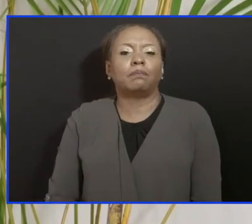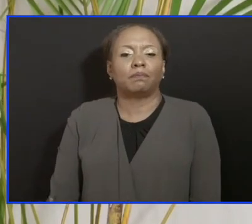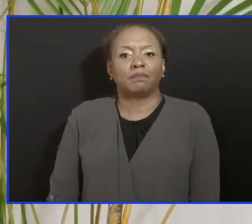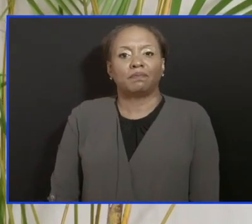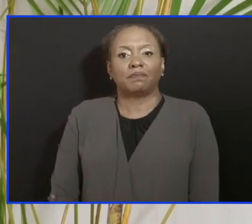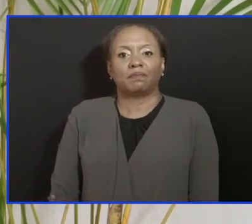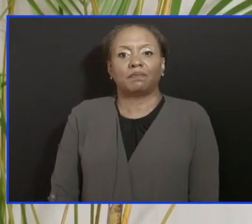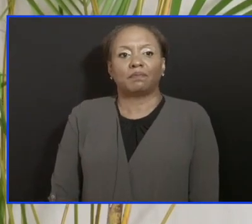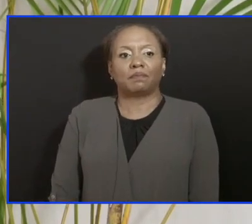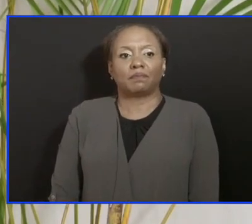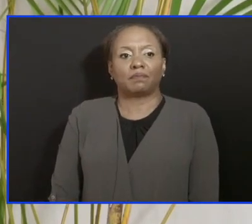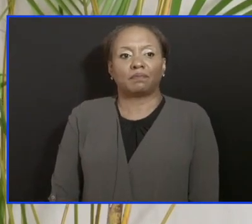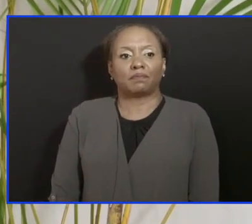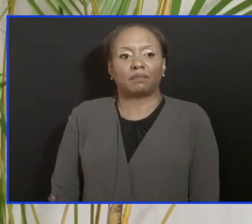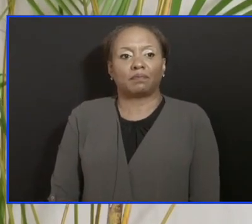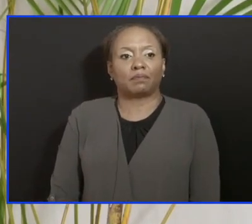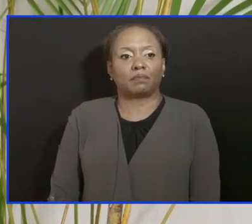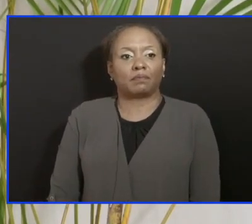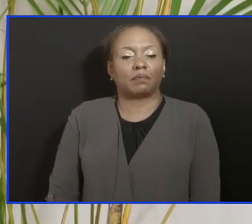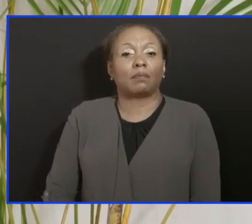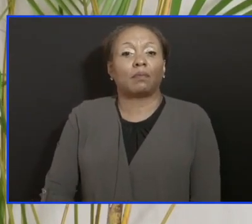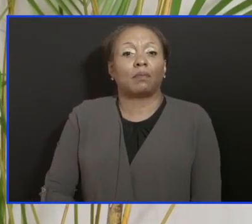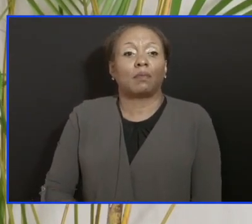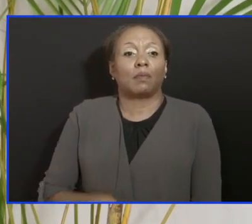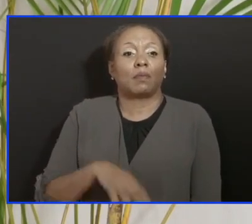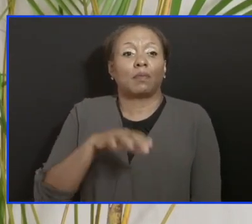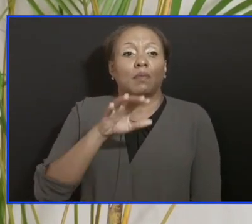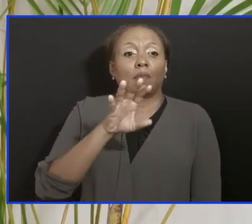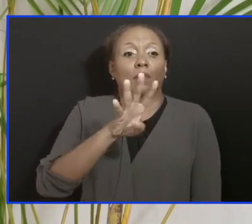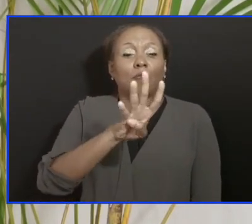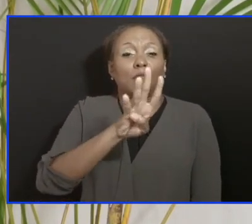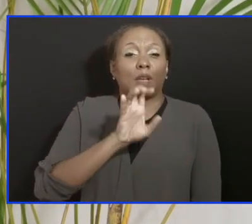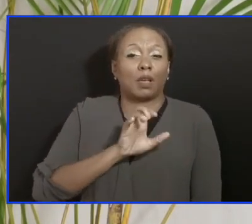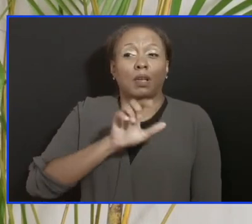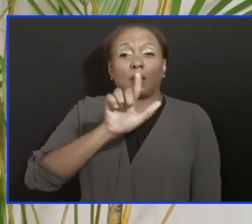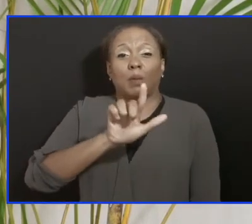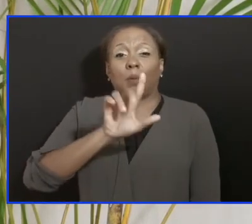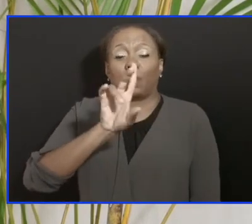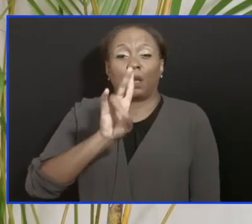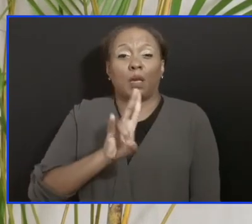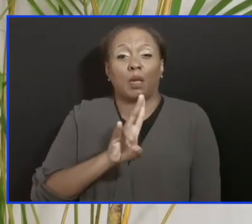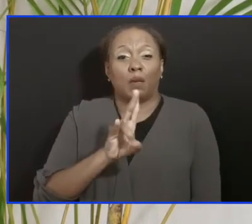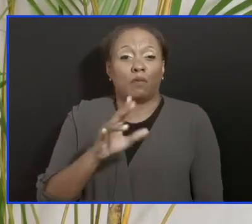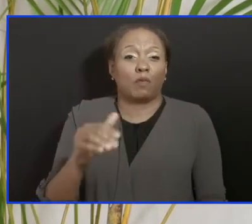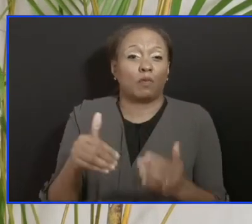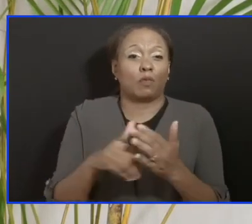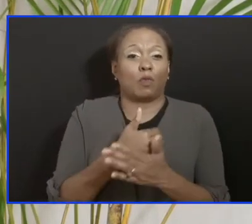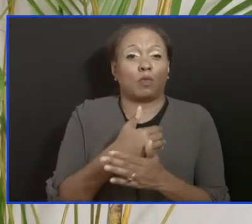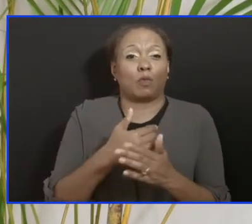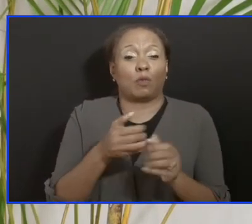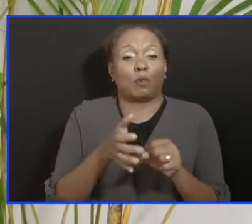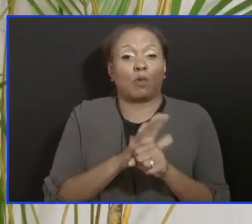and those tests produced 427 new positives.